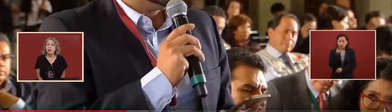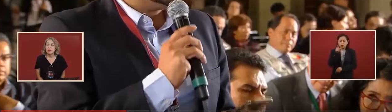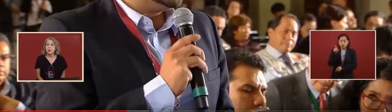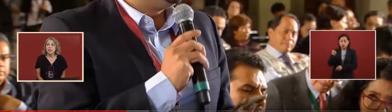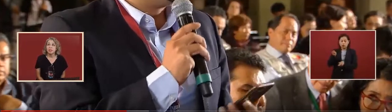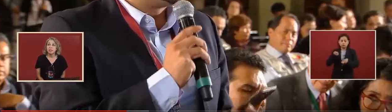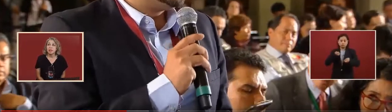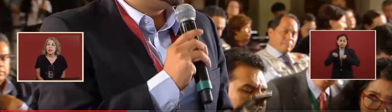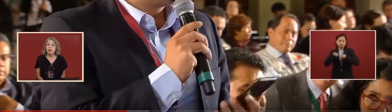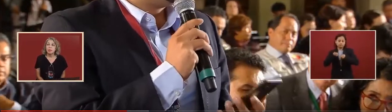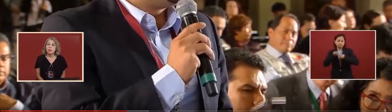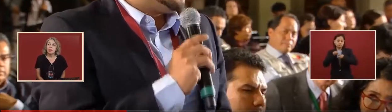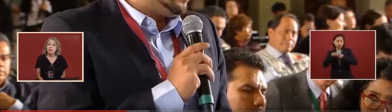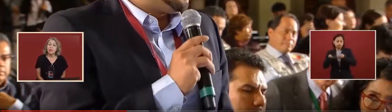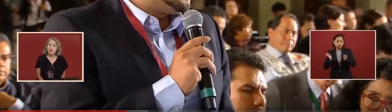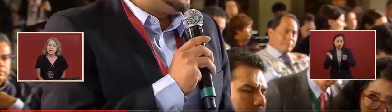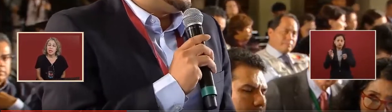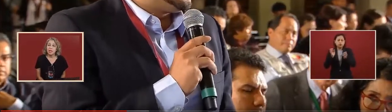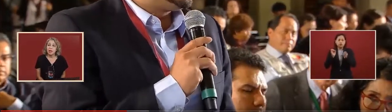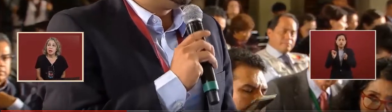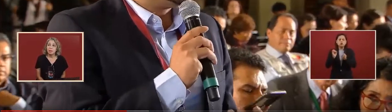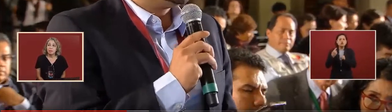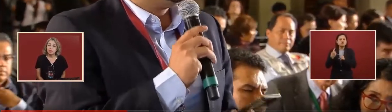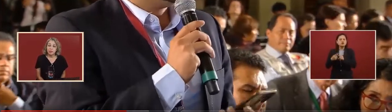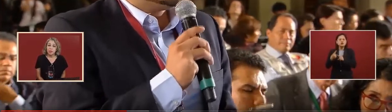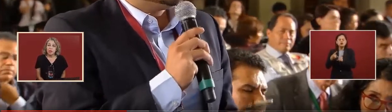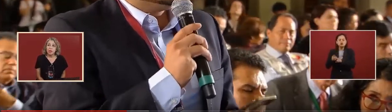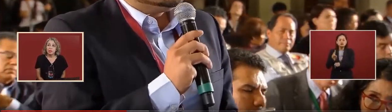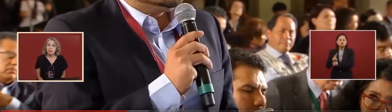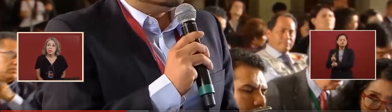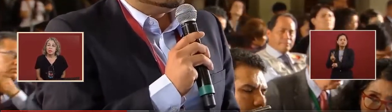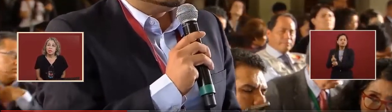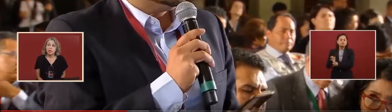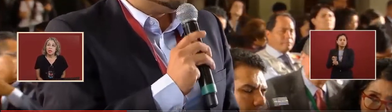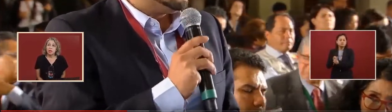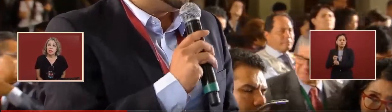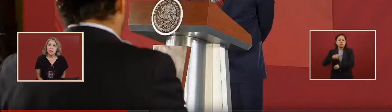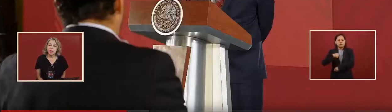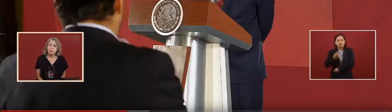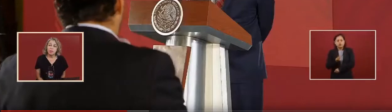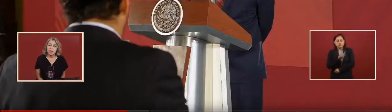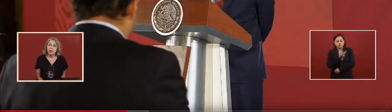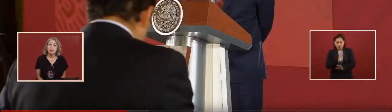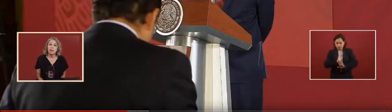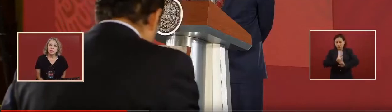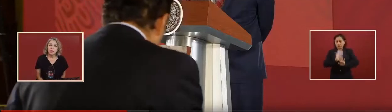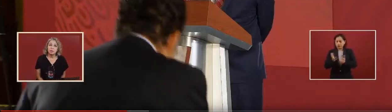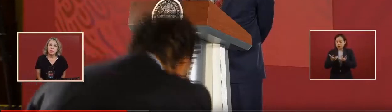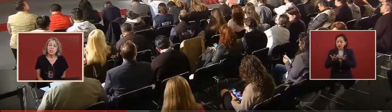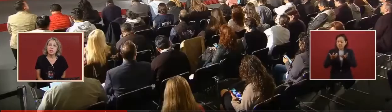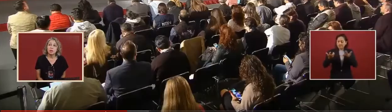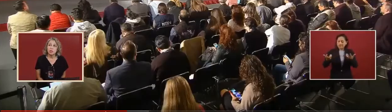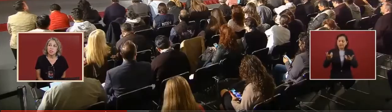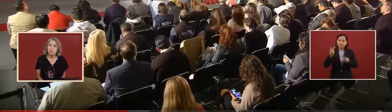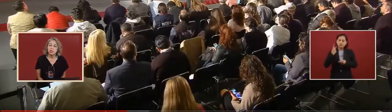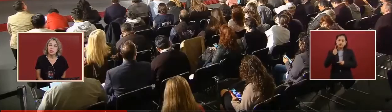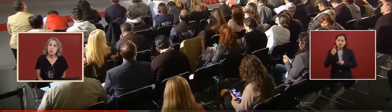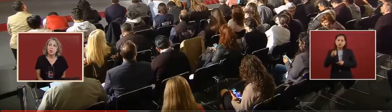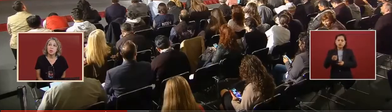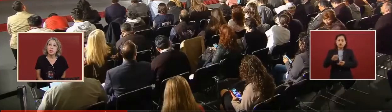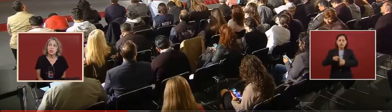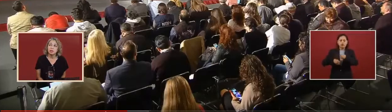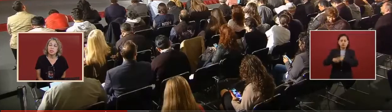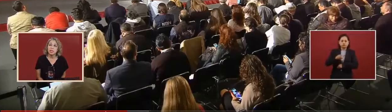the, um, there's a company called Animal Politico which is controlling what news is allowed to go in,